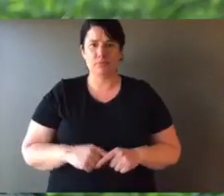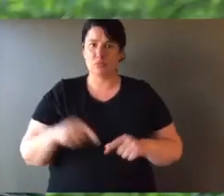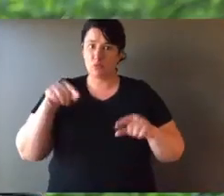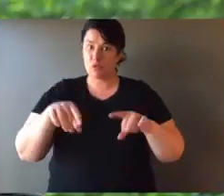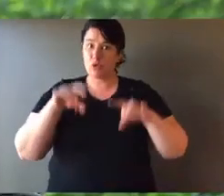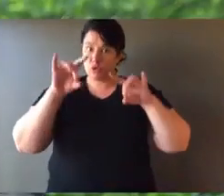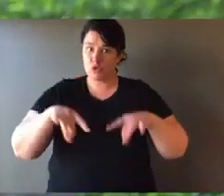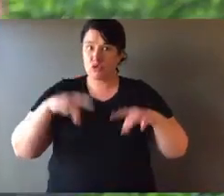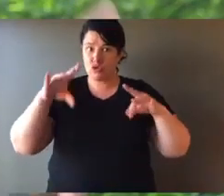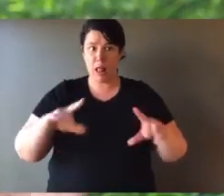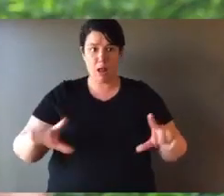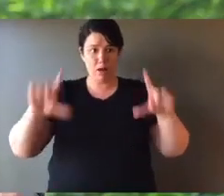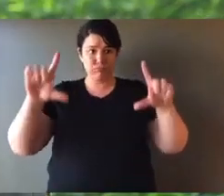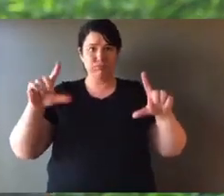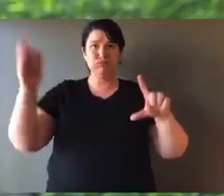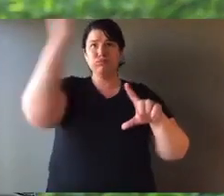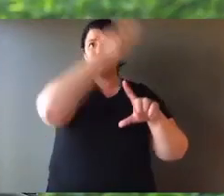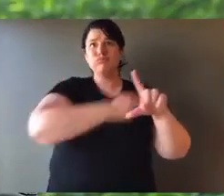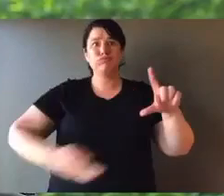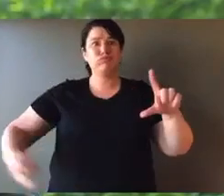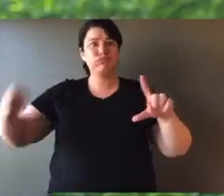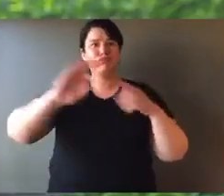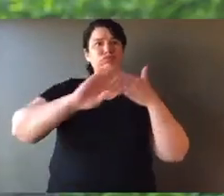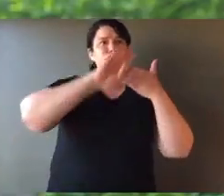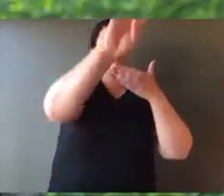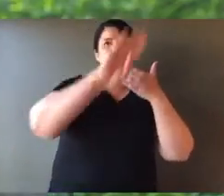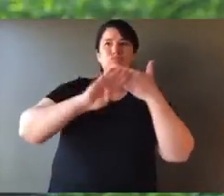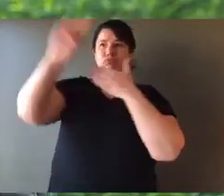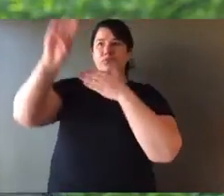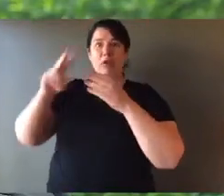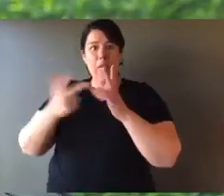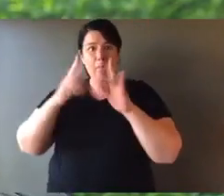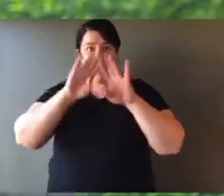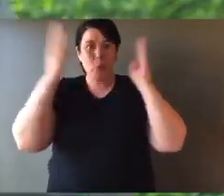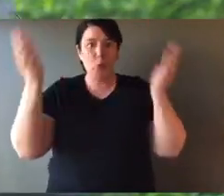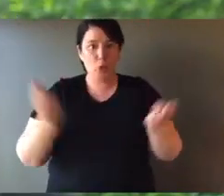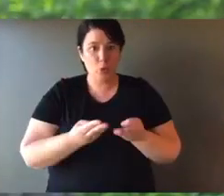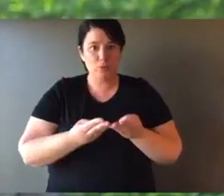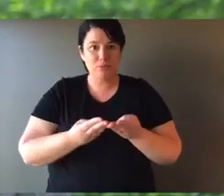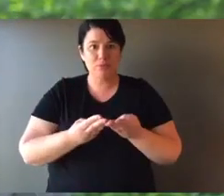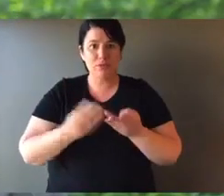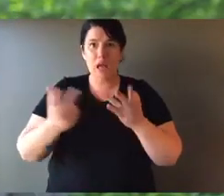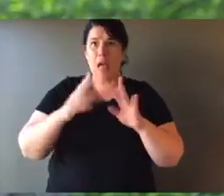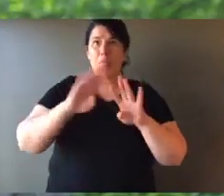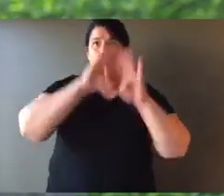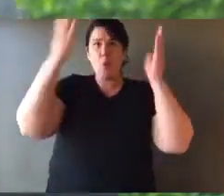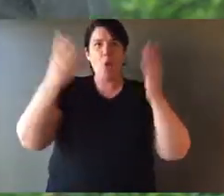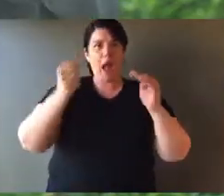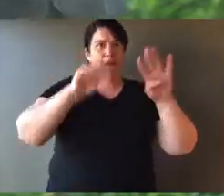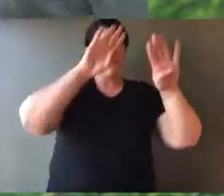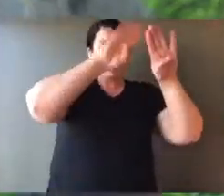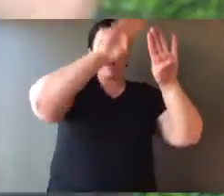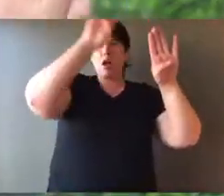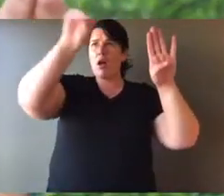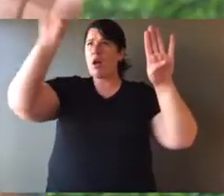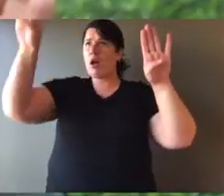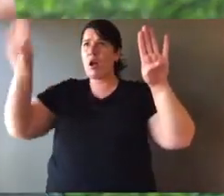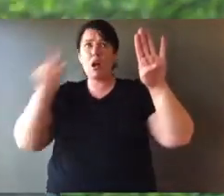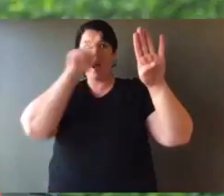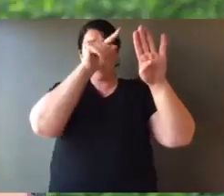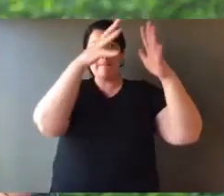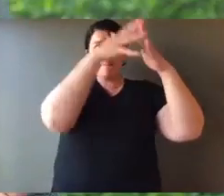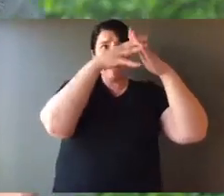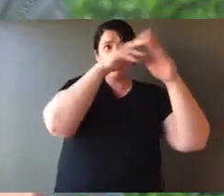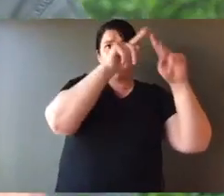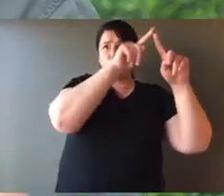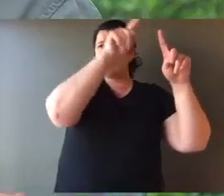Australia, as a country, has been isolated for so long from the rest of the world. Now, the rest of the world has